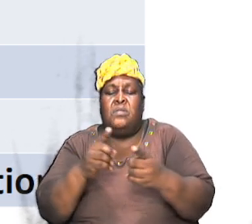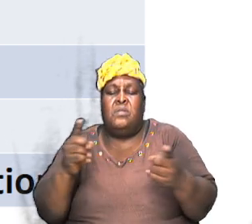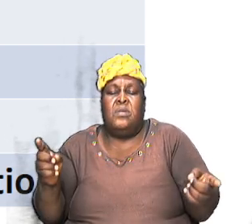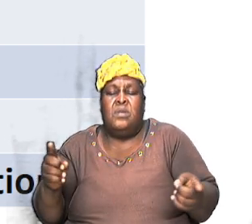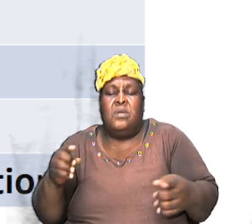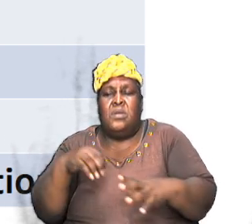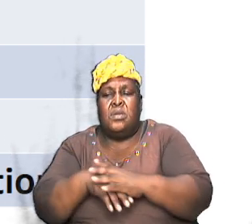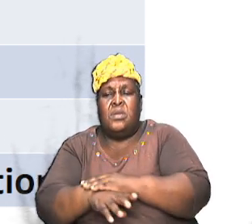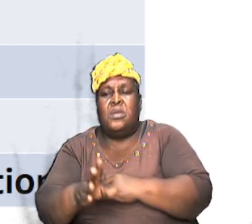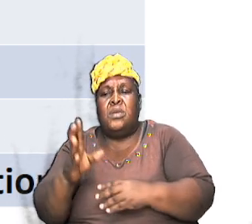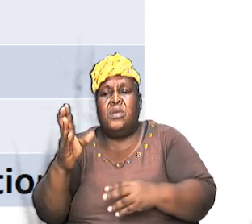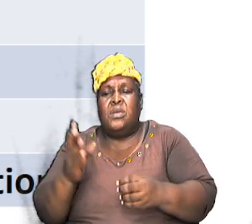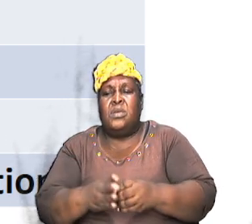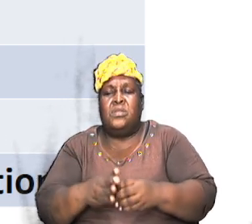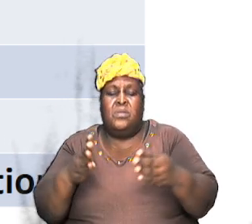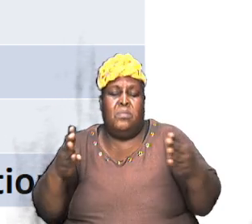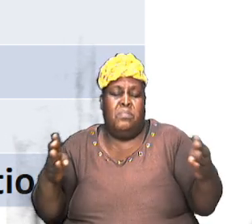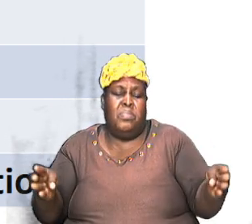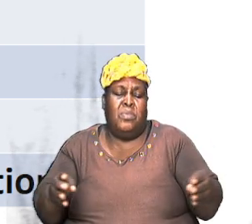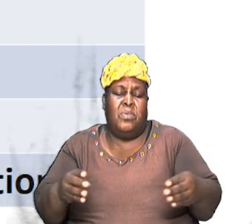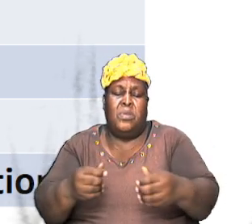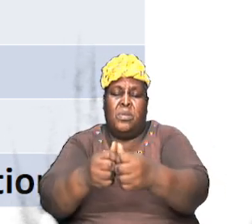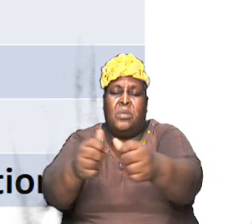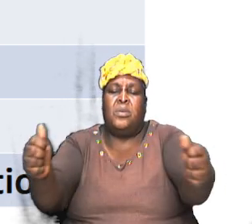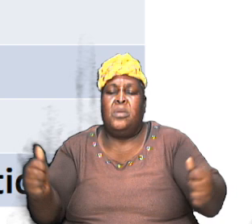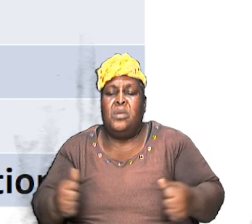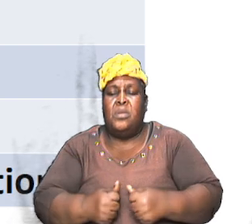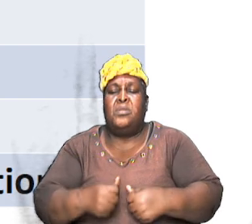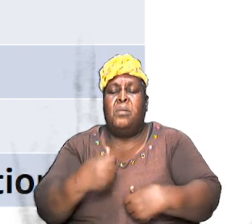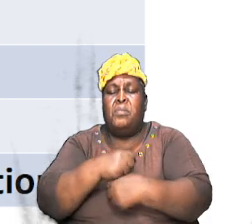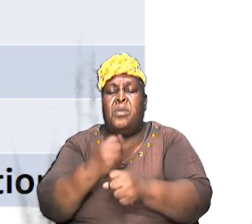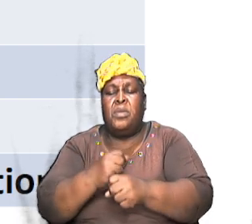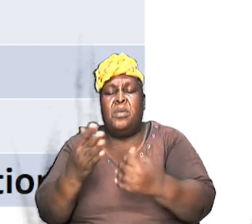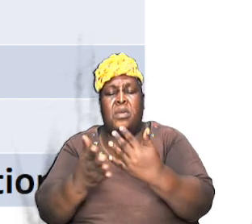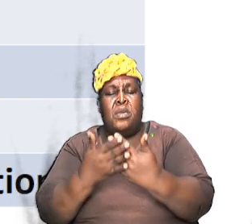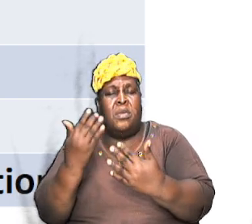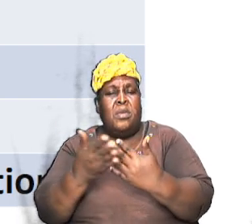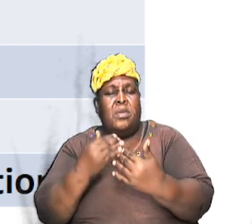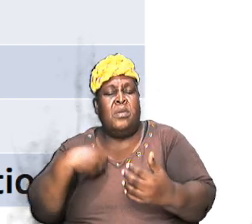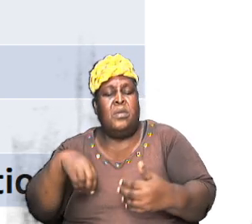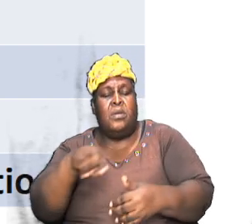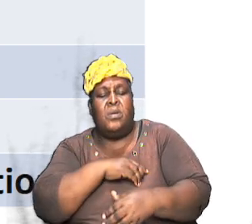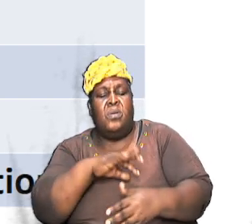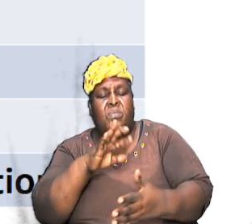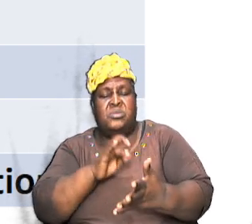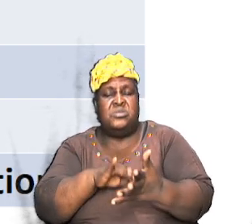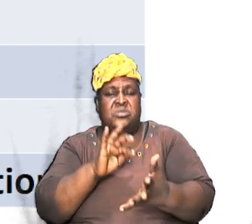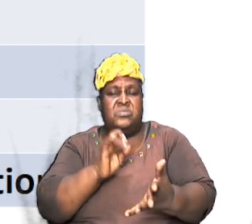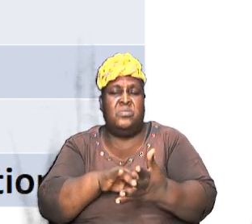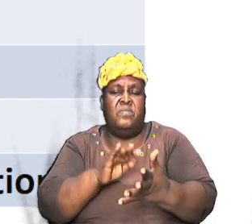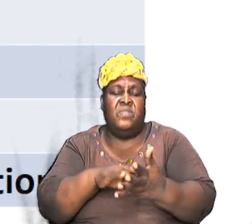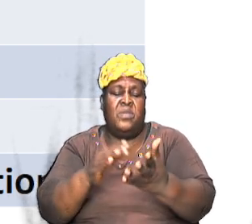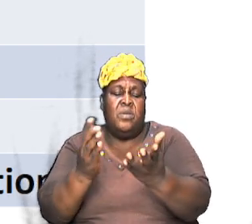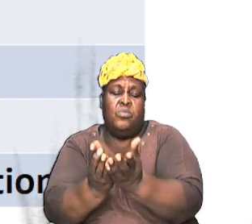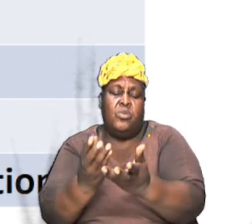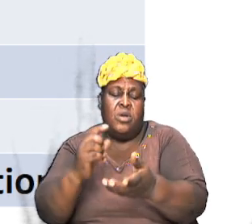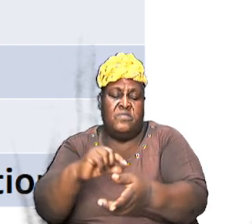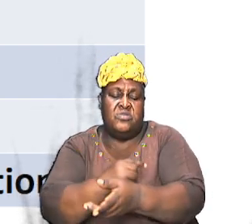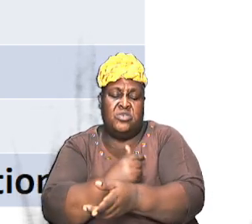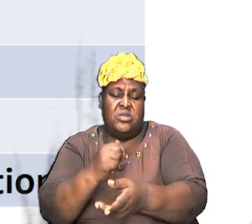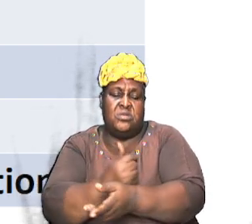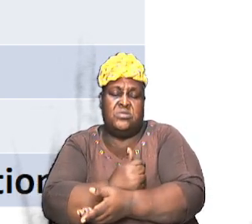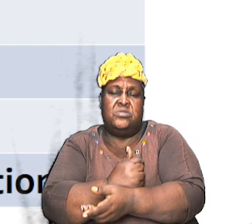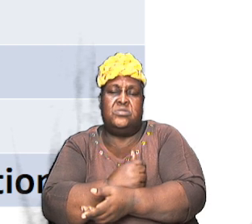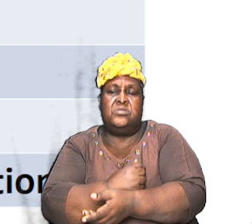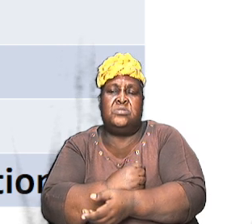into major areas to make easier our study of the book of Genesis if we